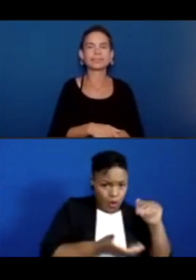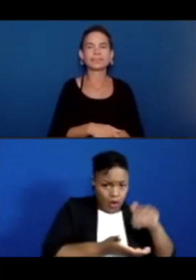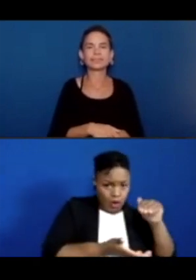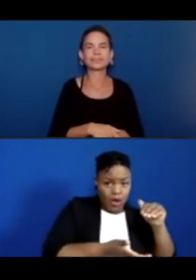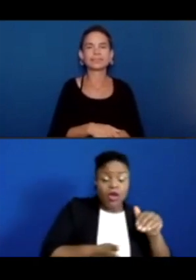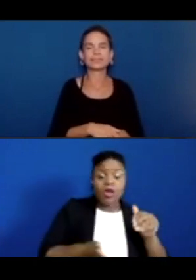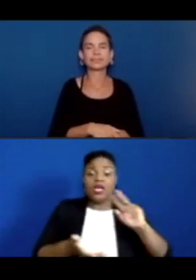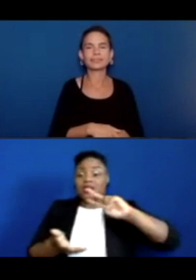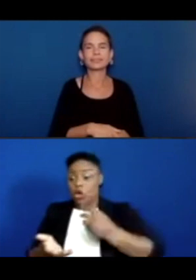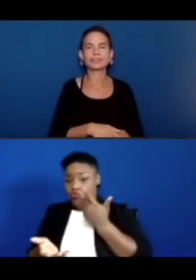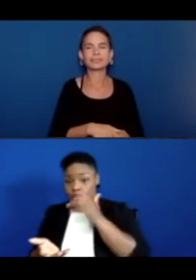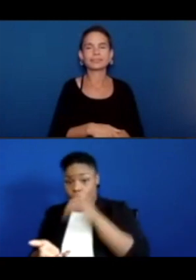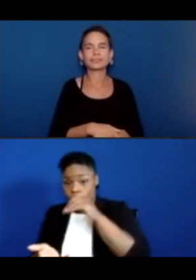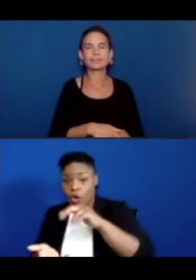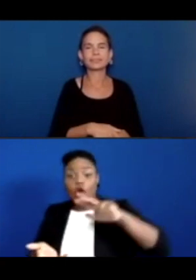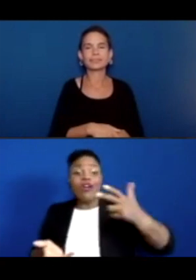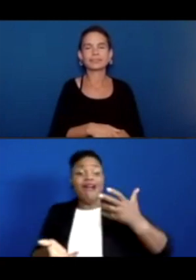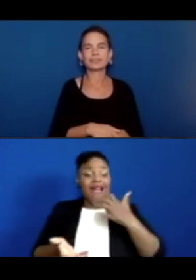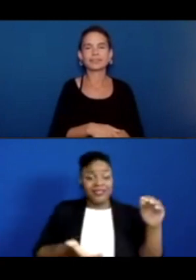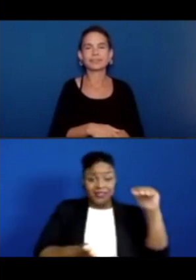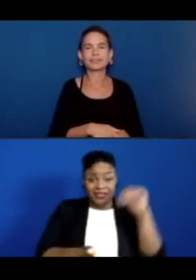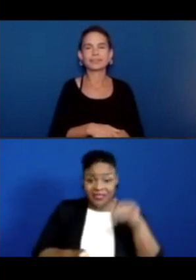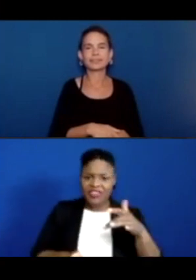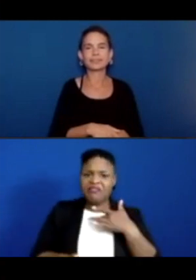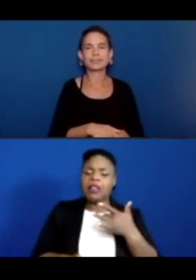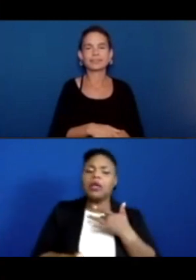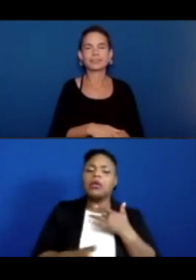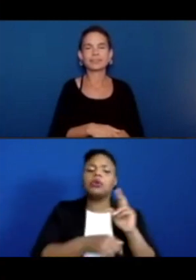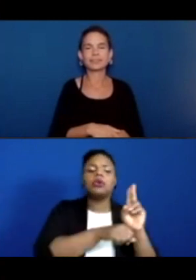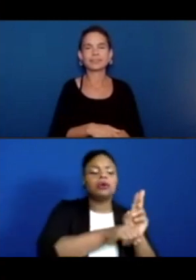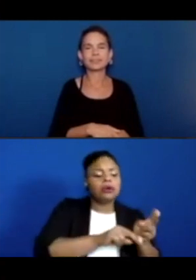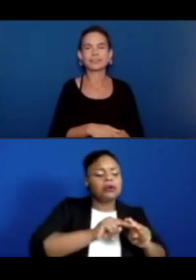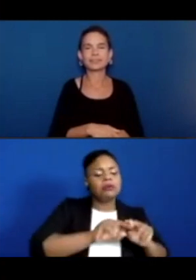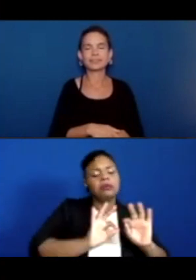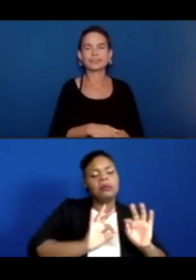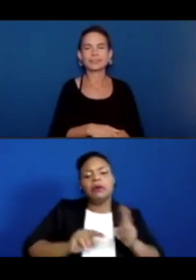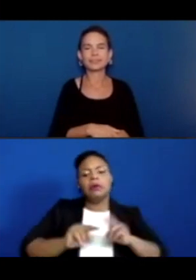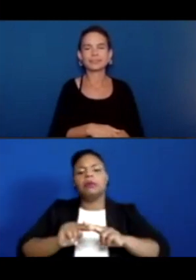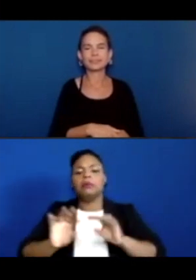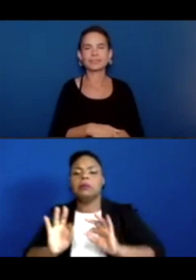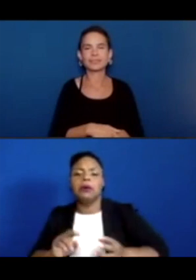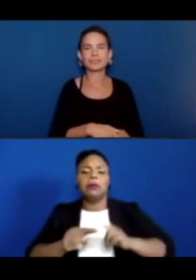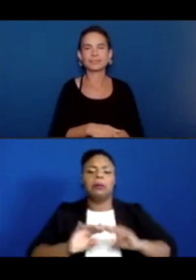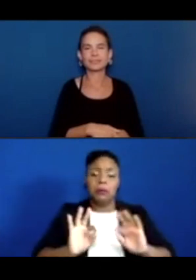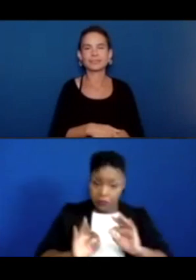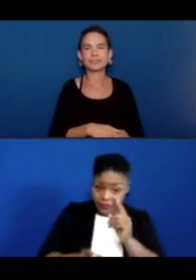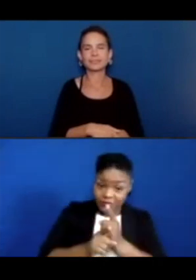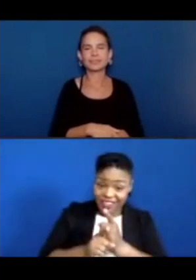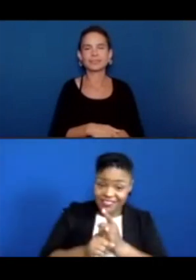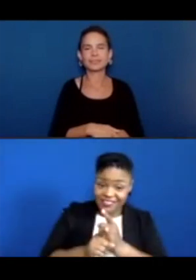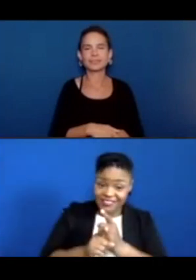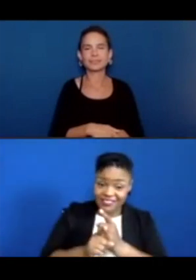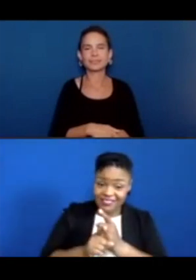their hand in hot water. So, unless you're a cold baby. Unless you're a cold baby. Like her.